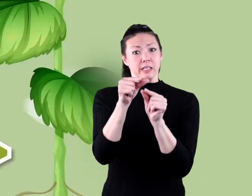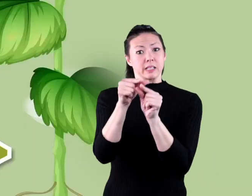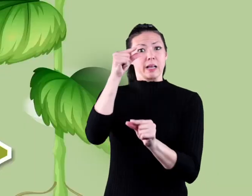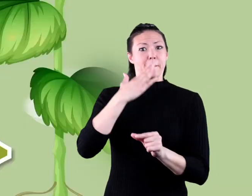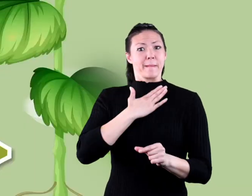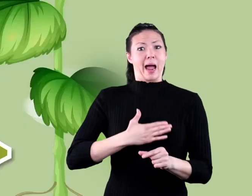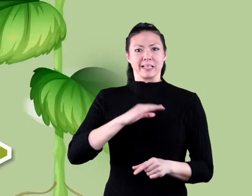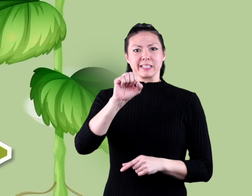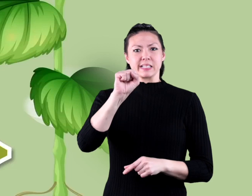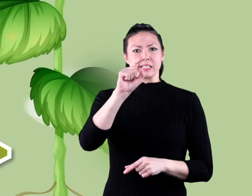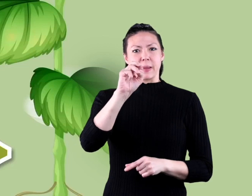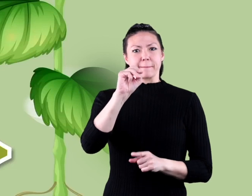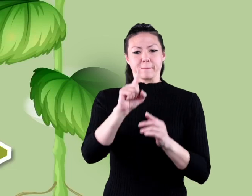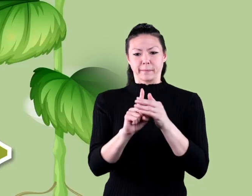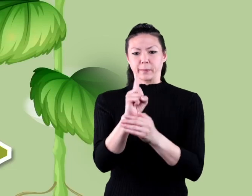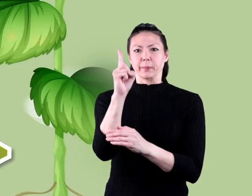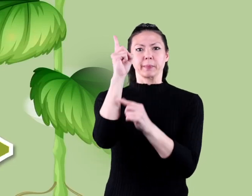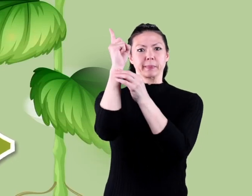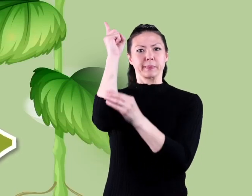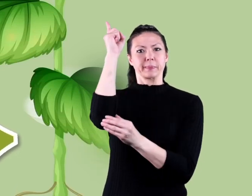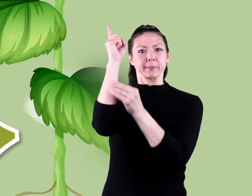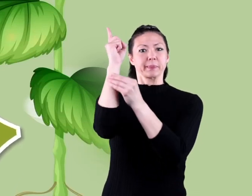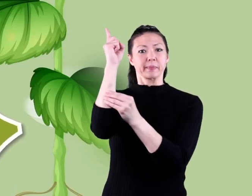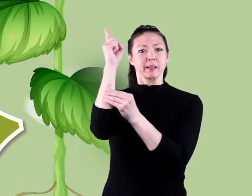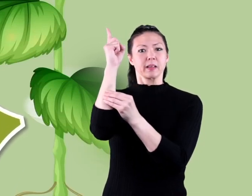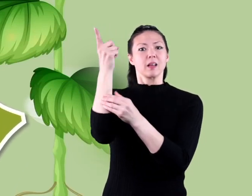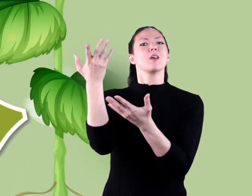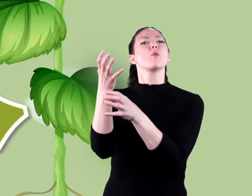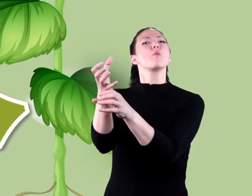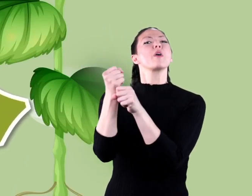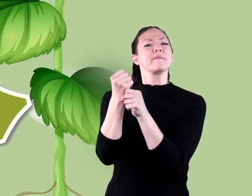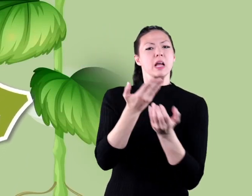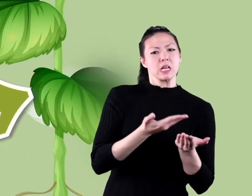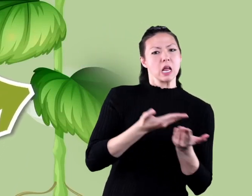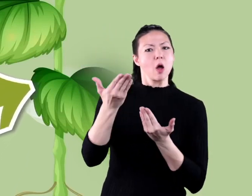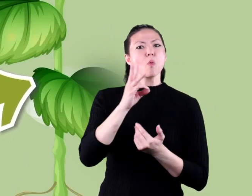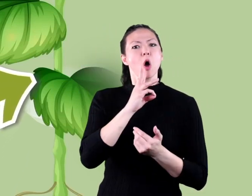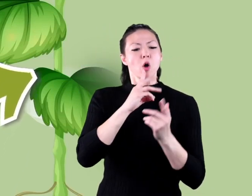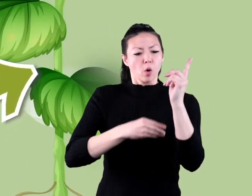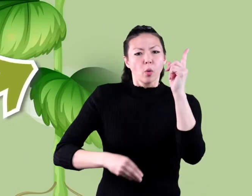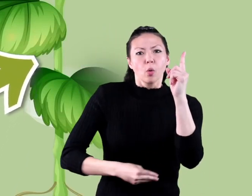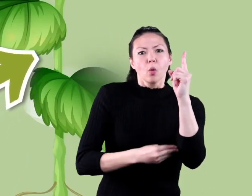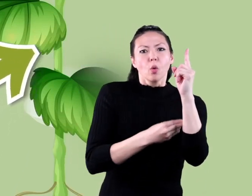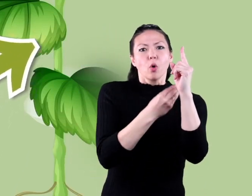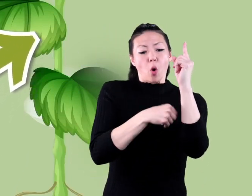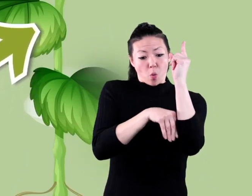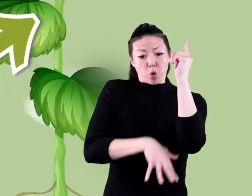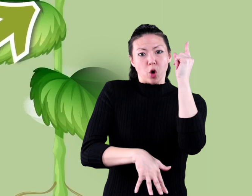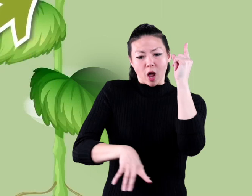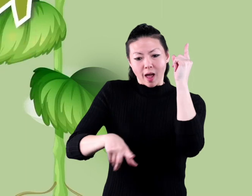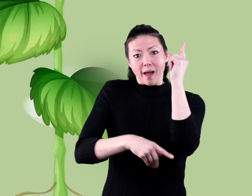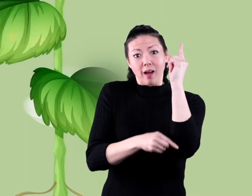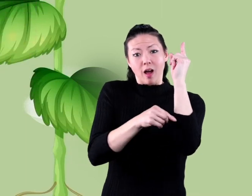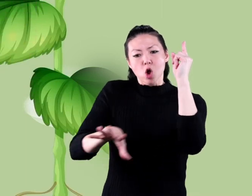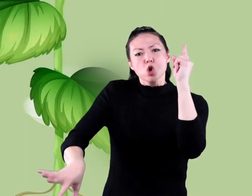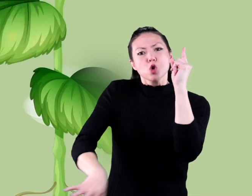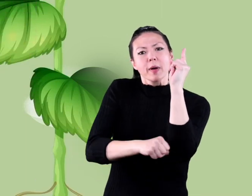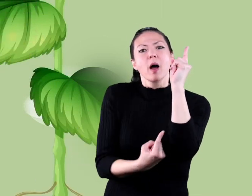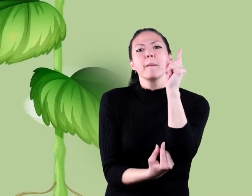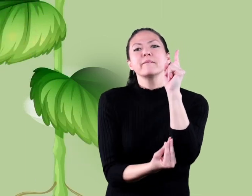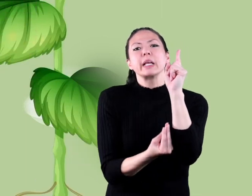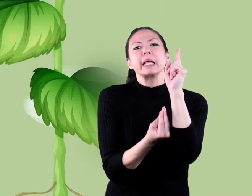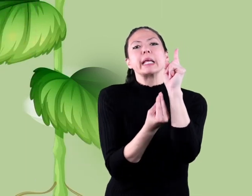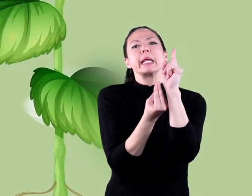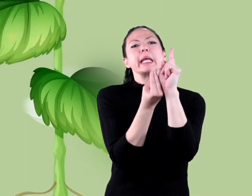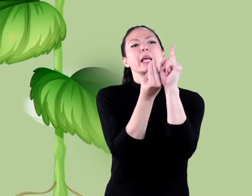Next, you have your stem. The stem of a plant receives and carries water and nutrients from the roots, carries food